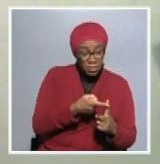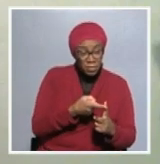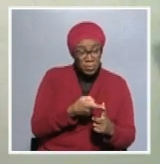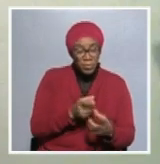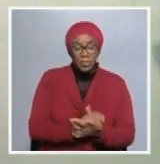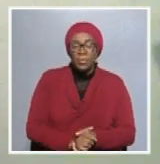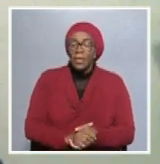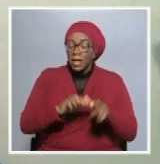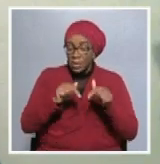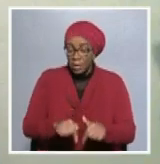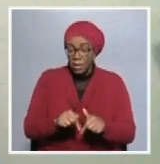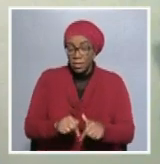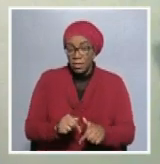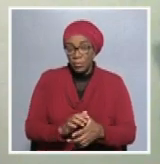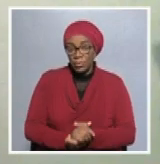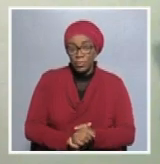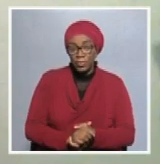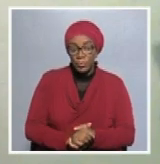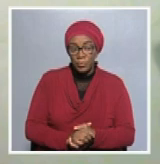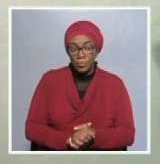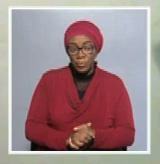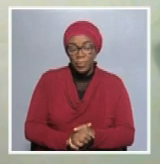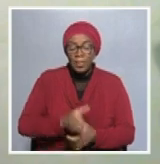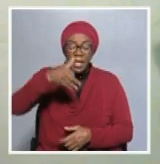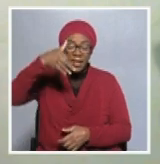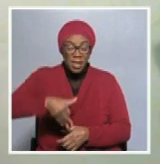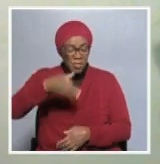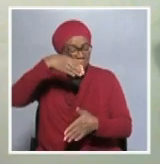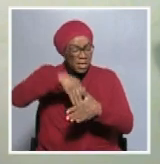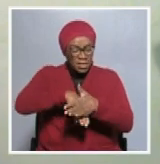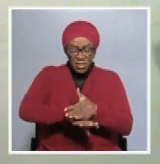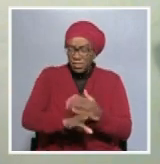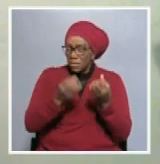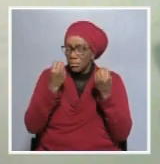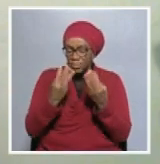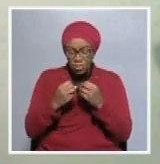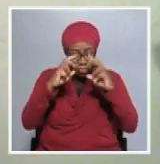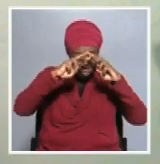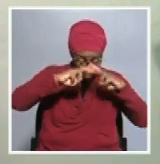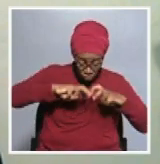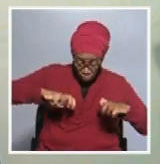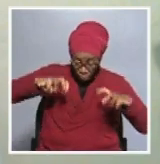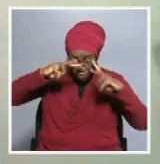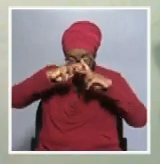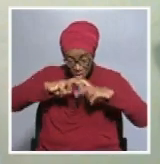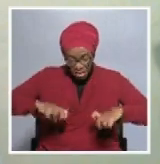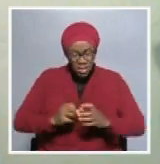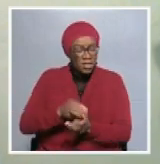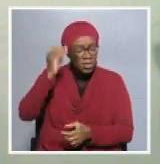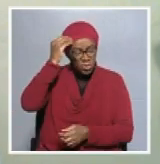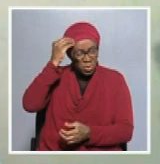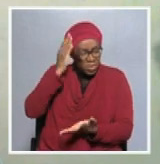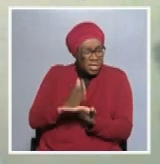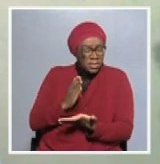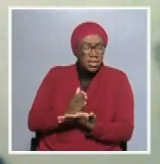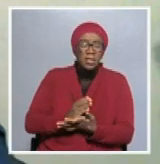at this point in time, we have invested a lot of research to find out in terms of what strategies can